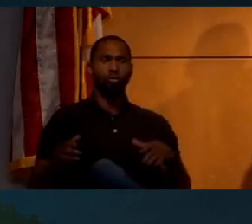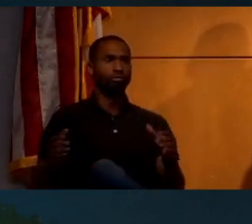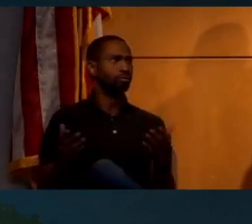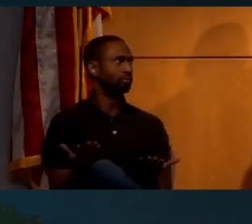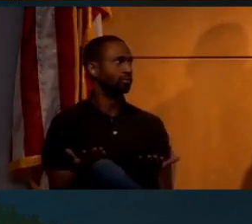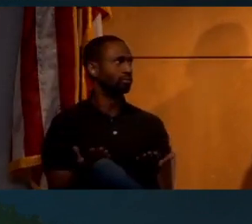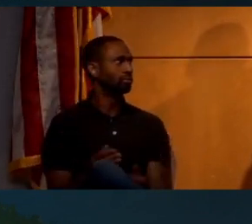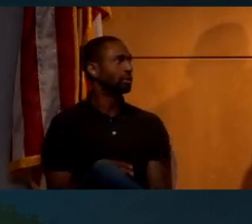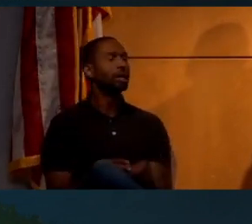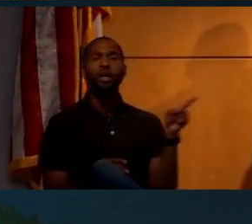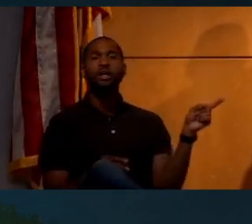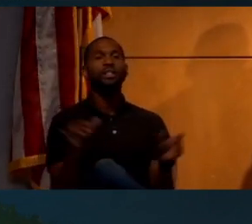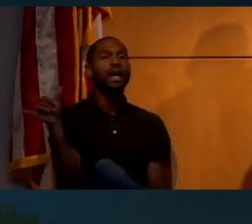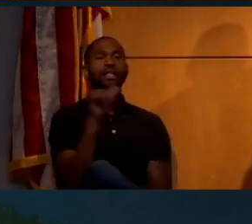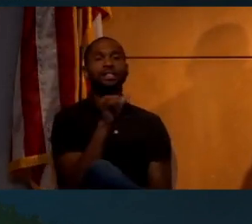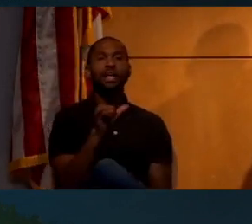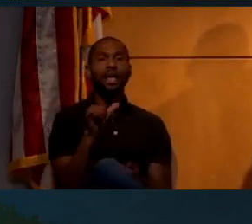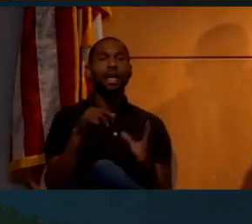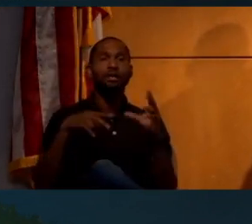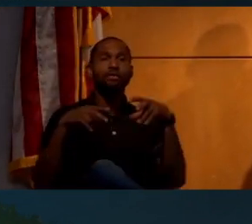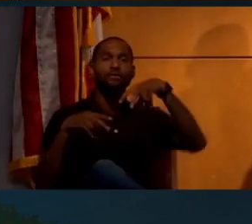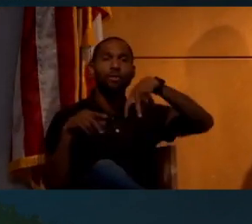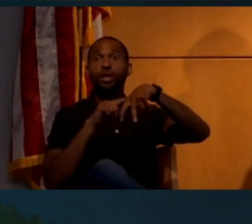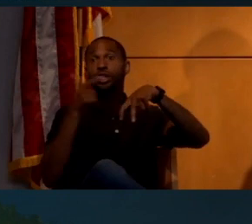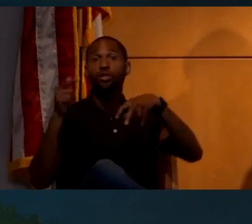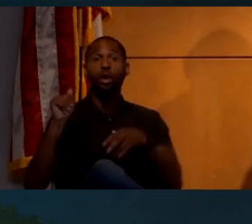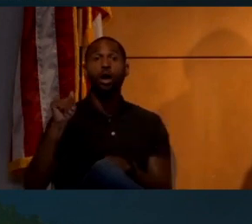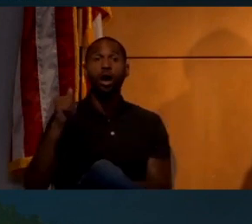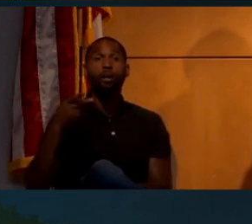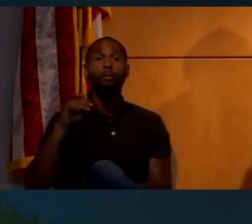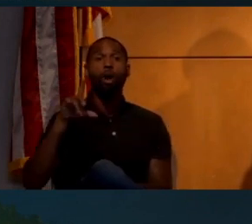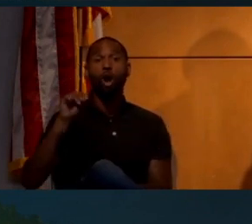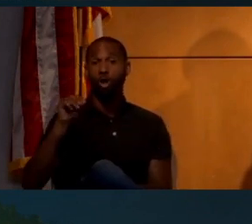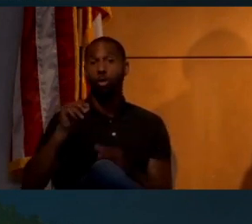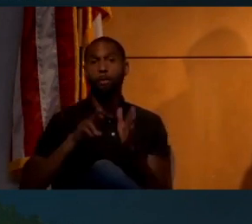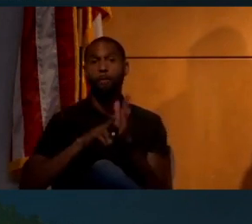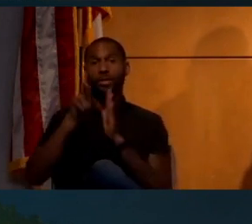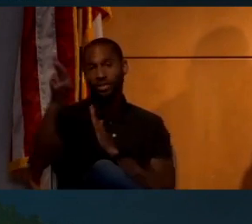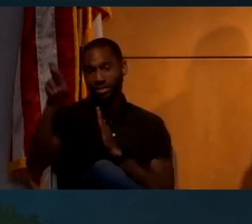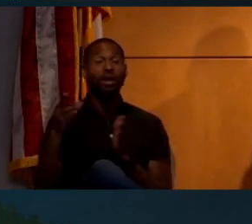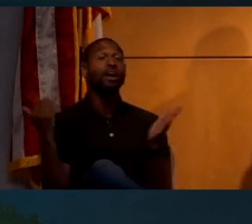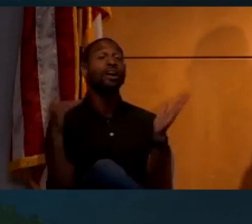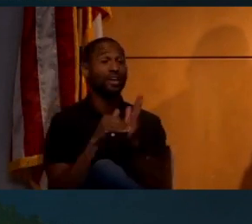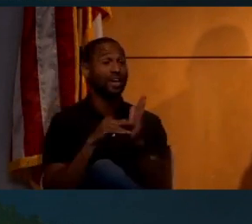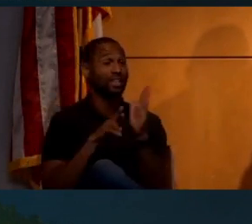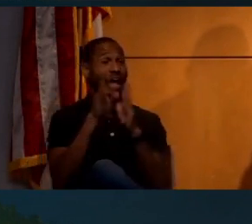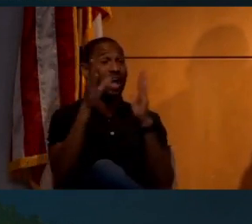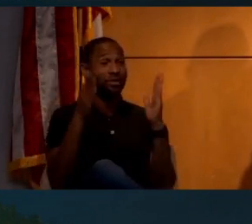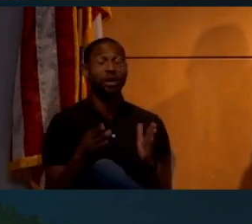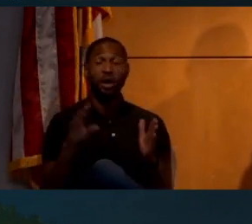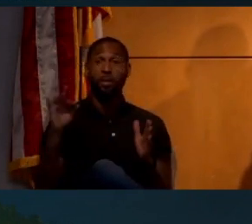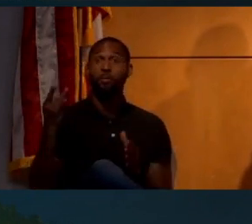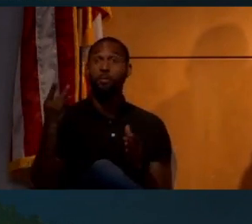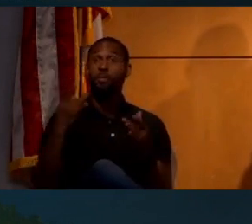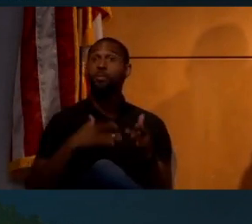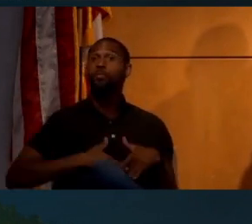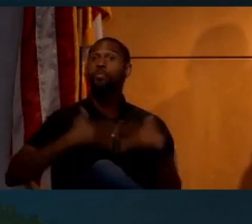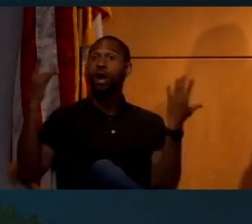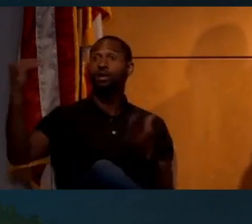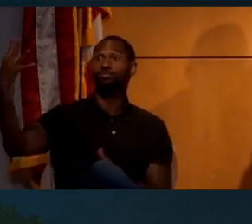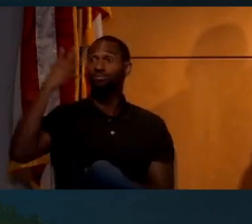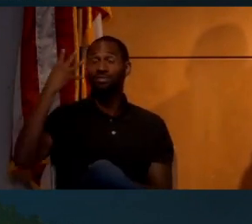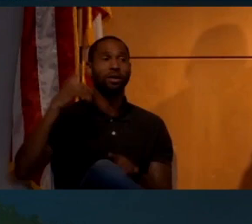Here's the same maneuver from another Apollo mission. Again, the astronaut is brightly lit in what is obviously dark shadow.